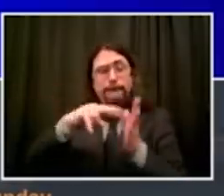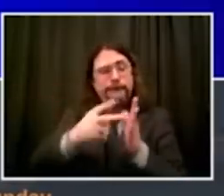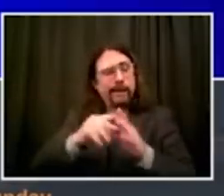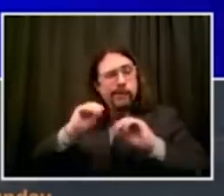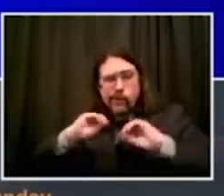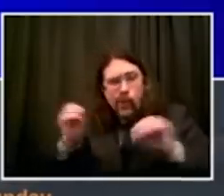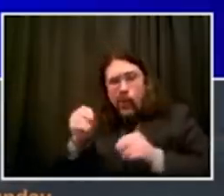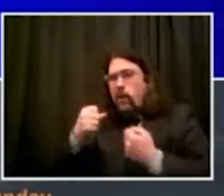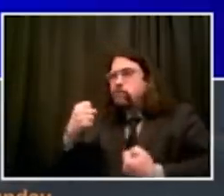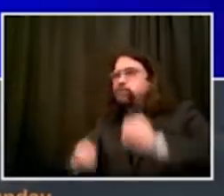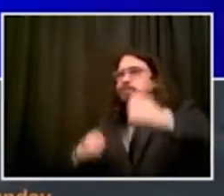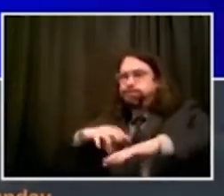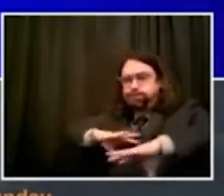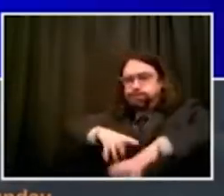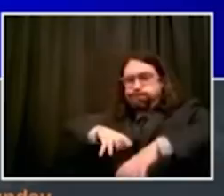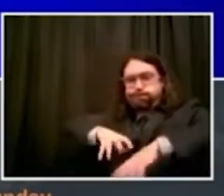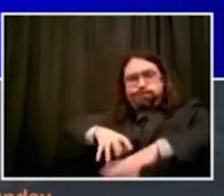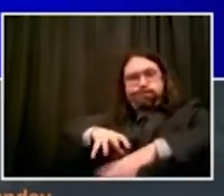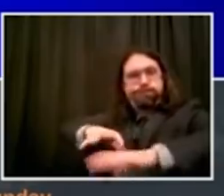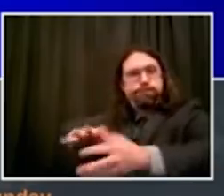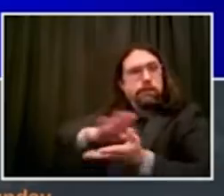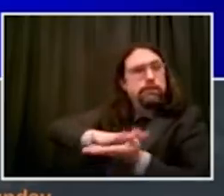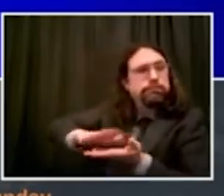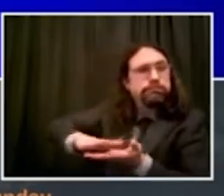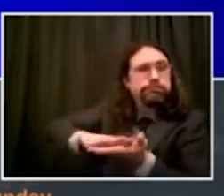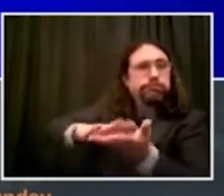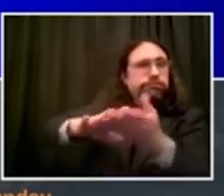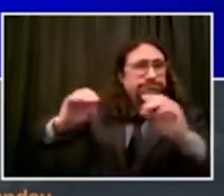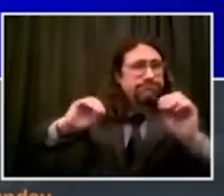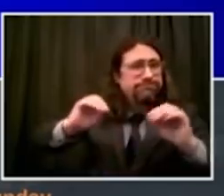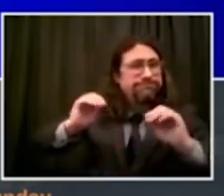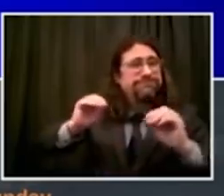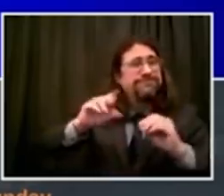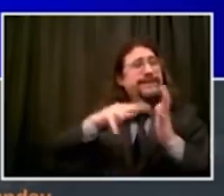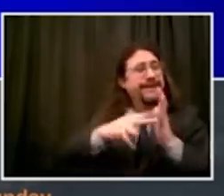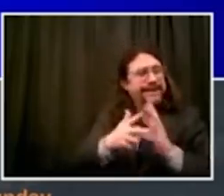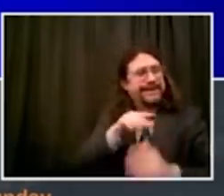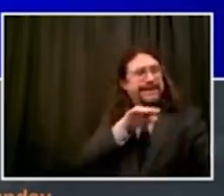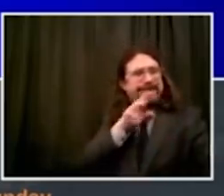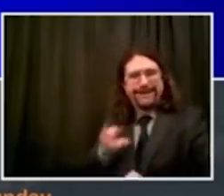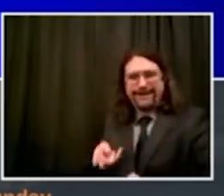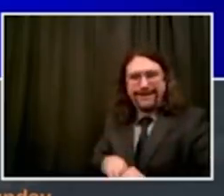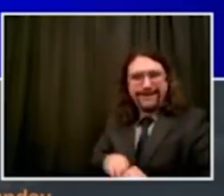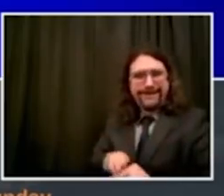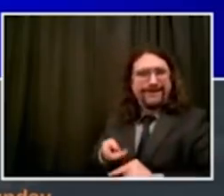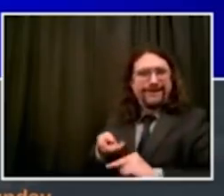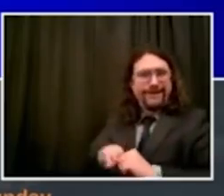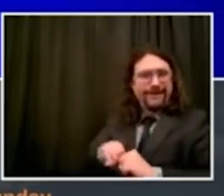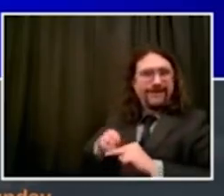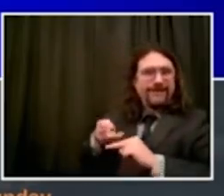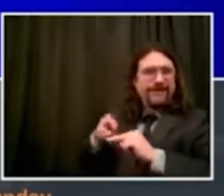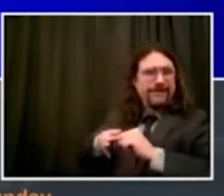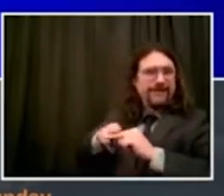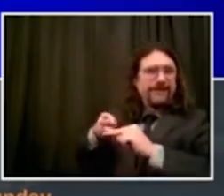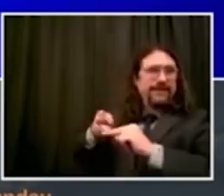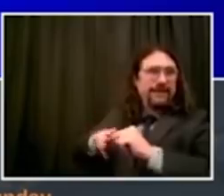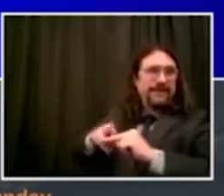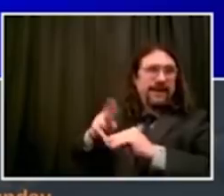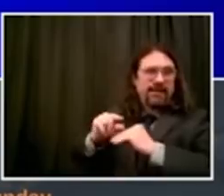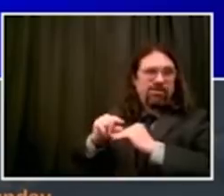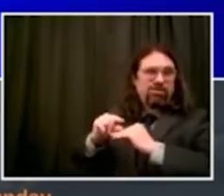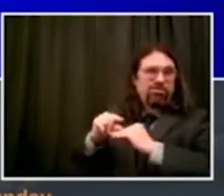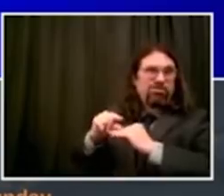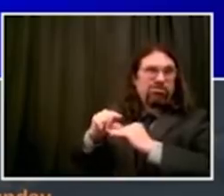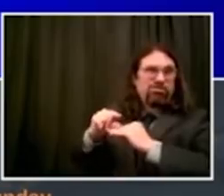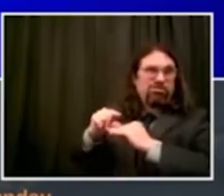do a clean sweep all over the city, a catch-up, to make sure neighborhoods are clean. So Alternate Side parking will resume on Monday, May